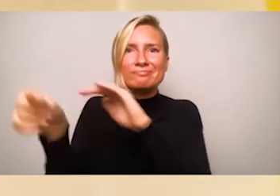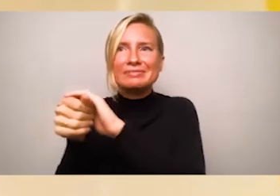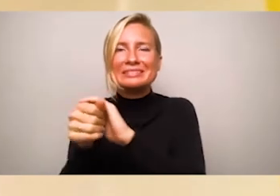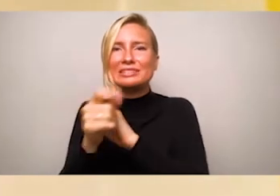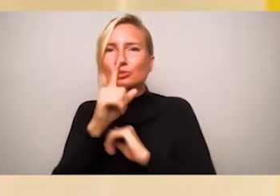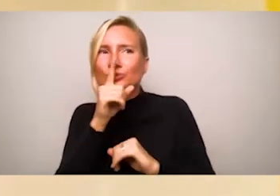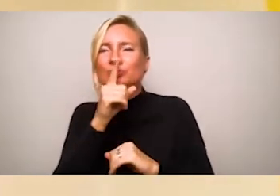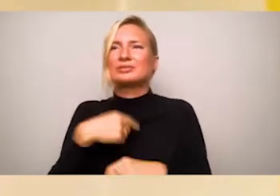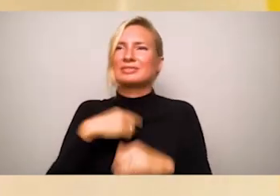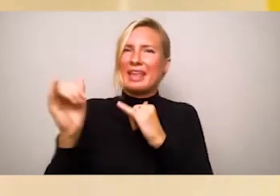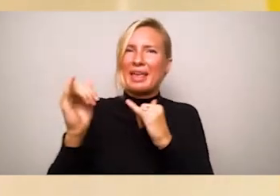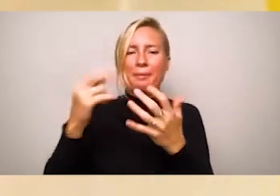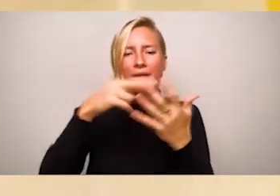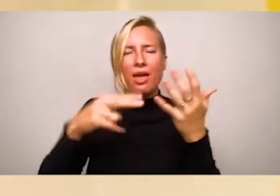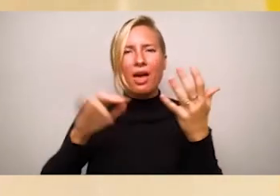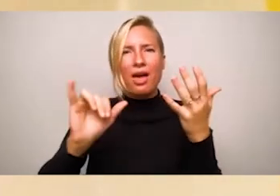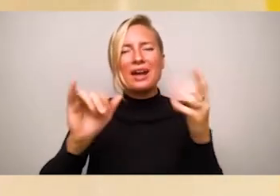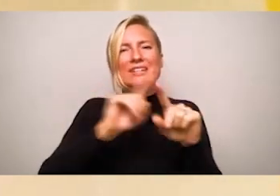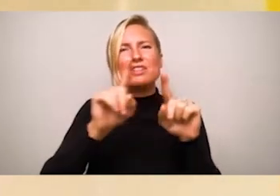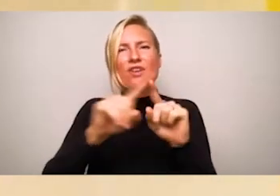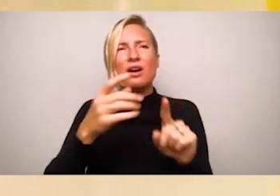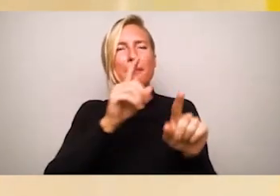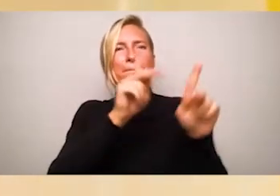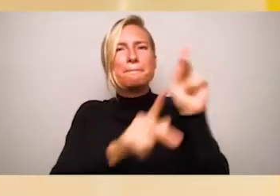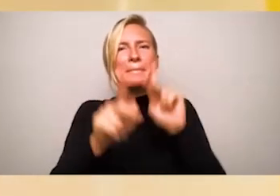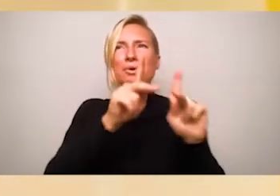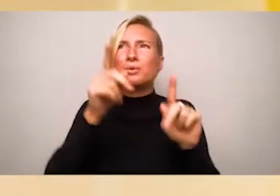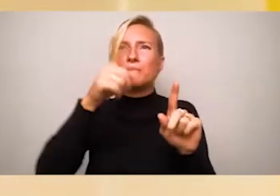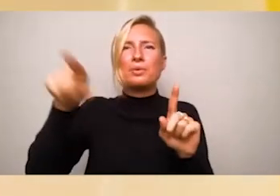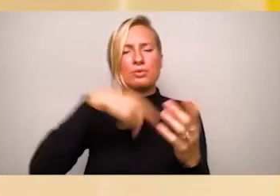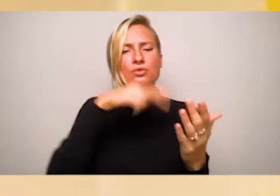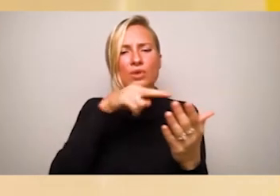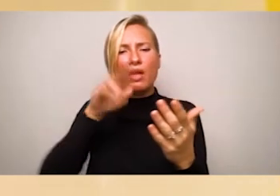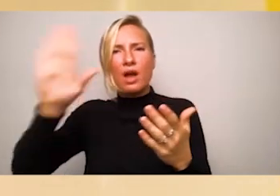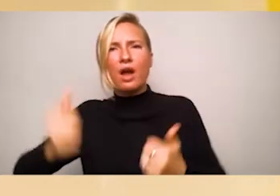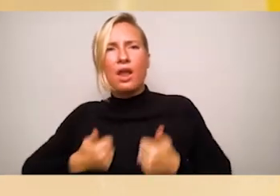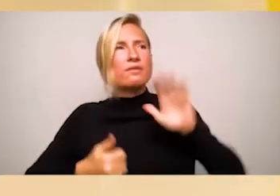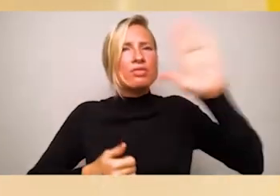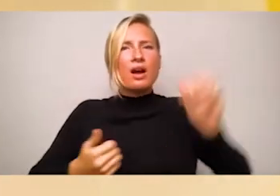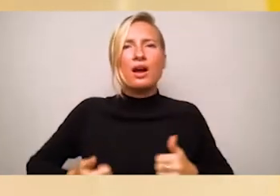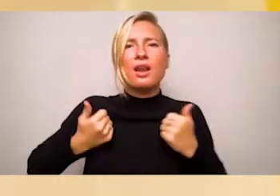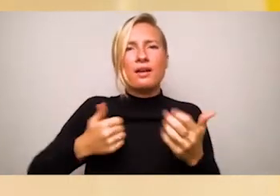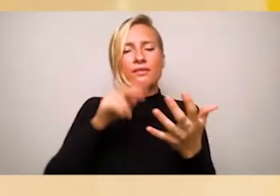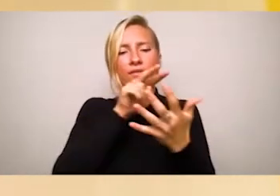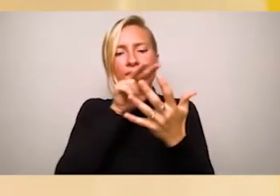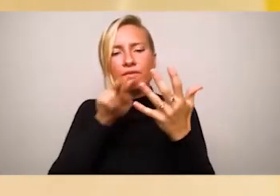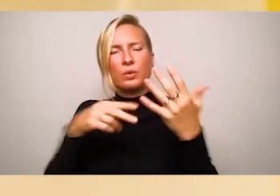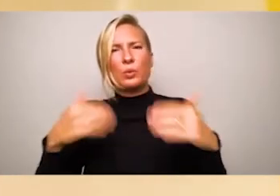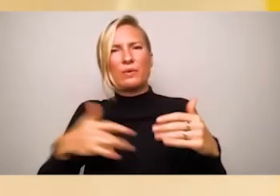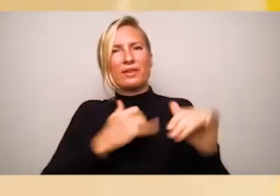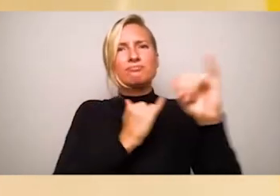Under their scant light, I felt seen. I hoped that they signaled that I might even be worthy.